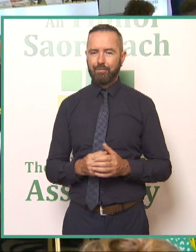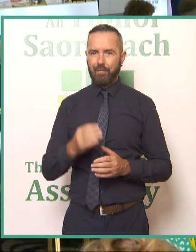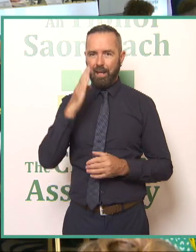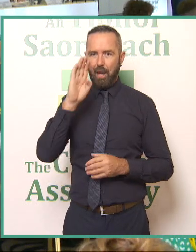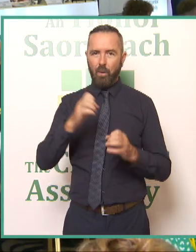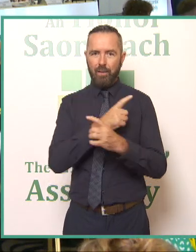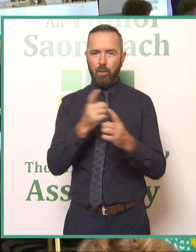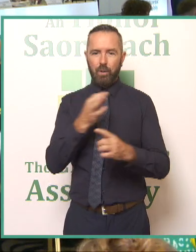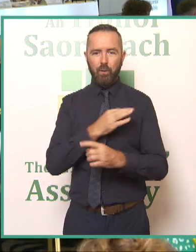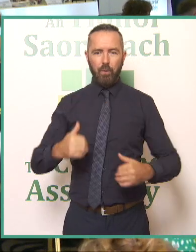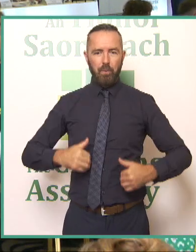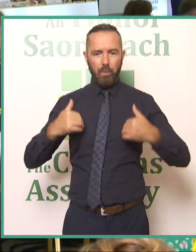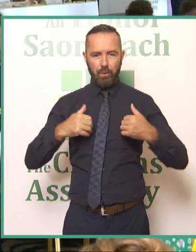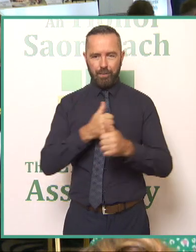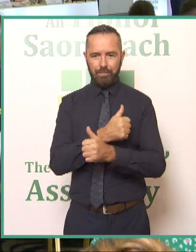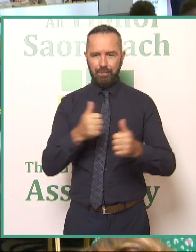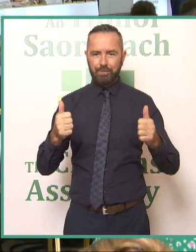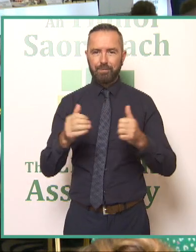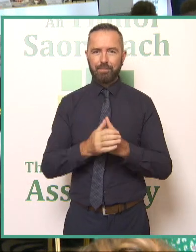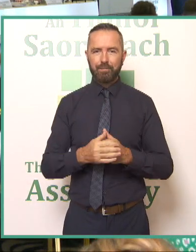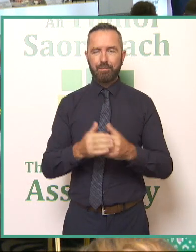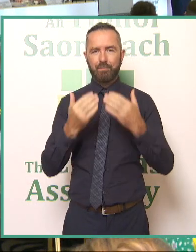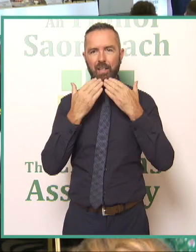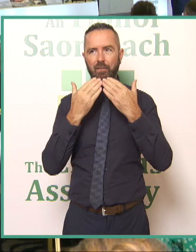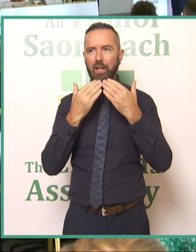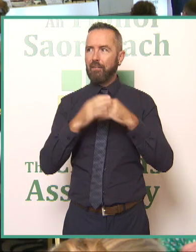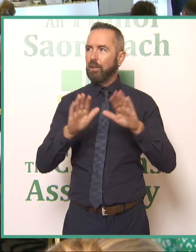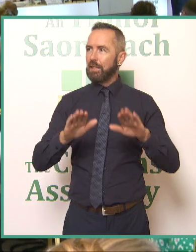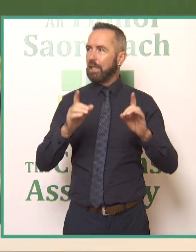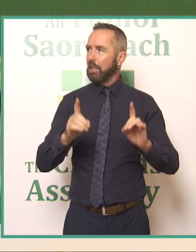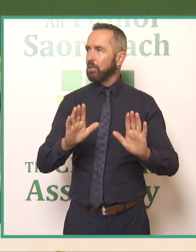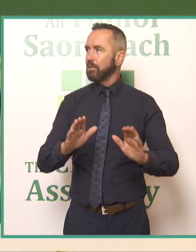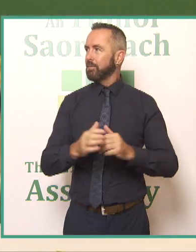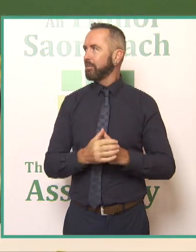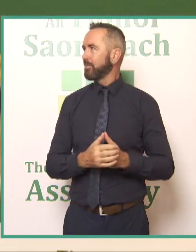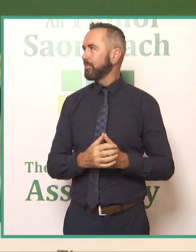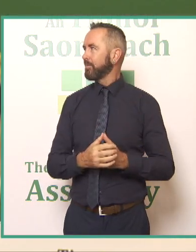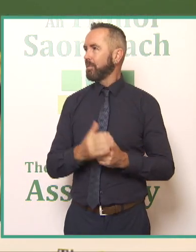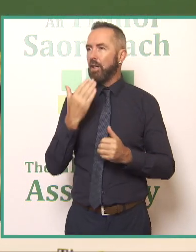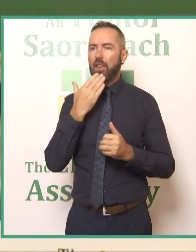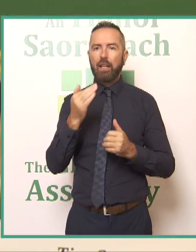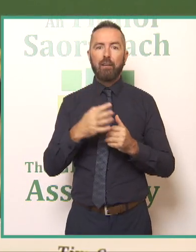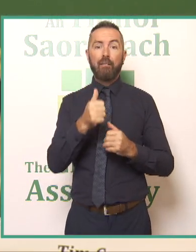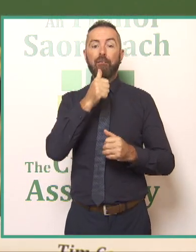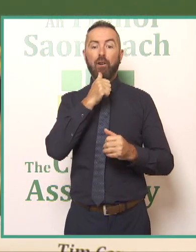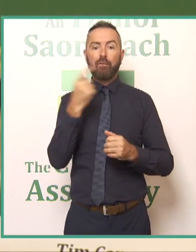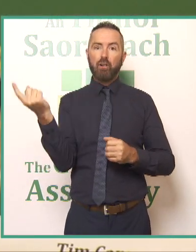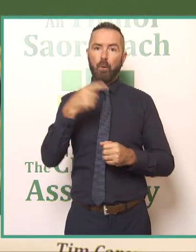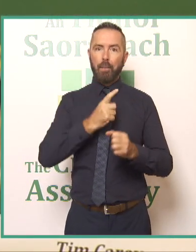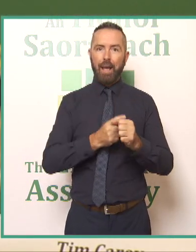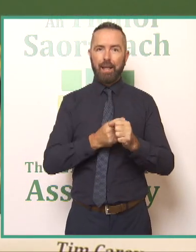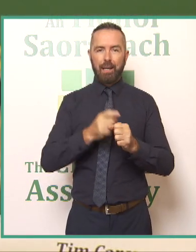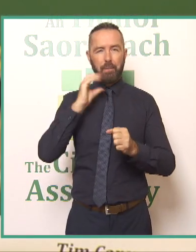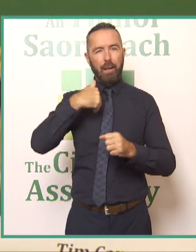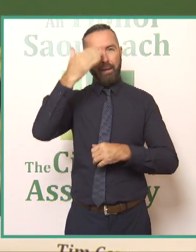Good morning everybody, so thank you very much first of all for coming back because I know